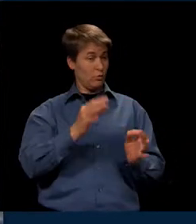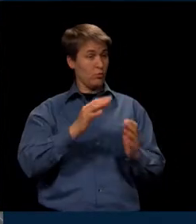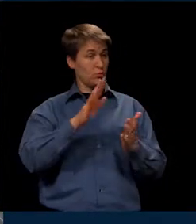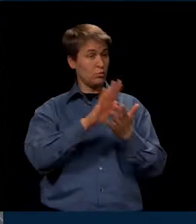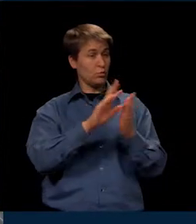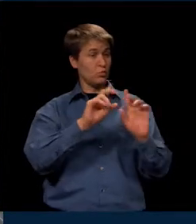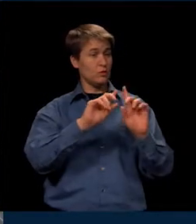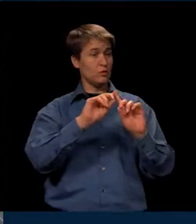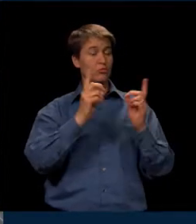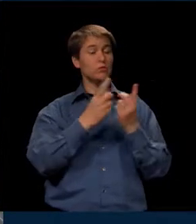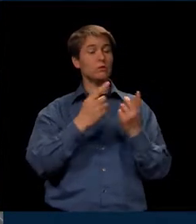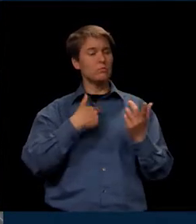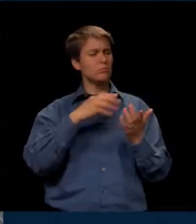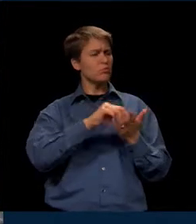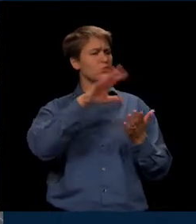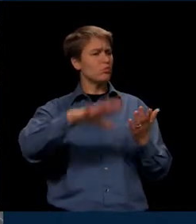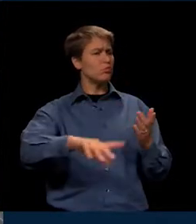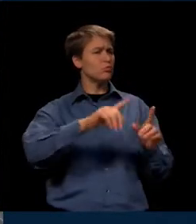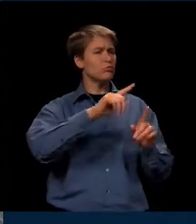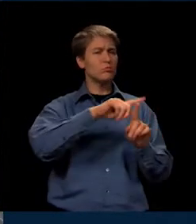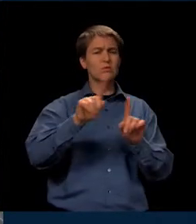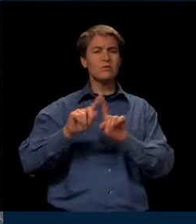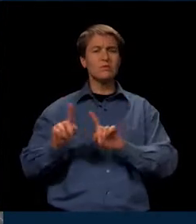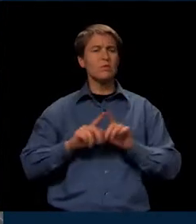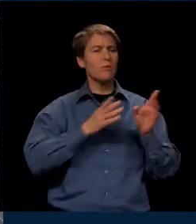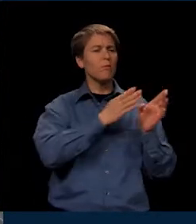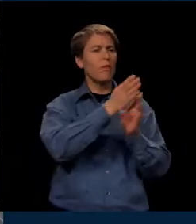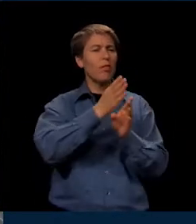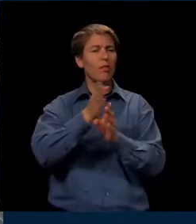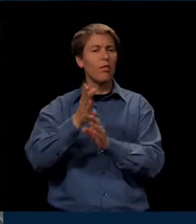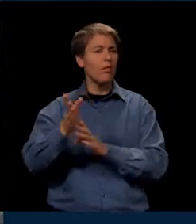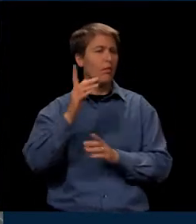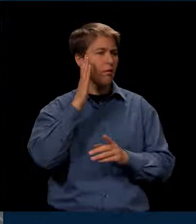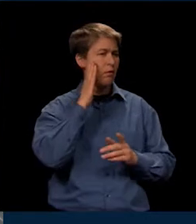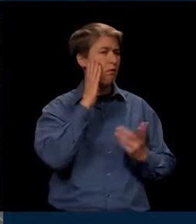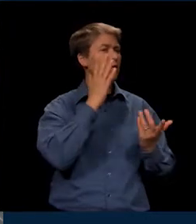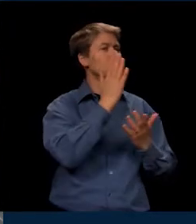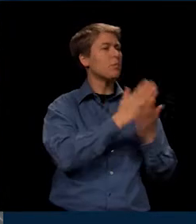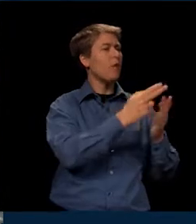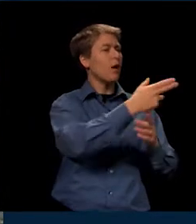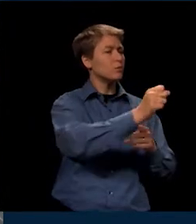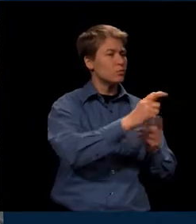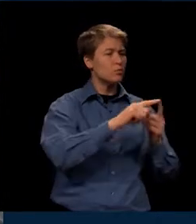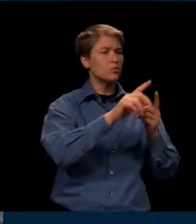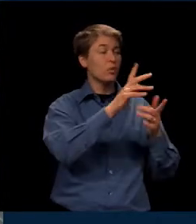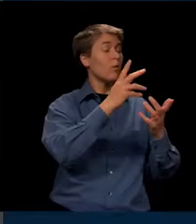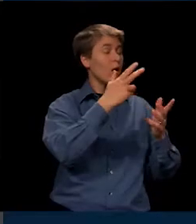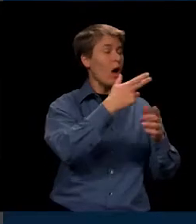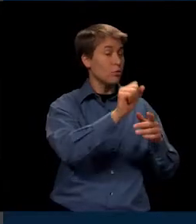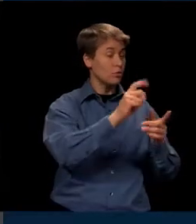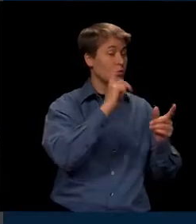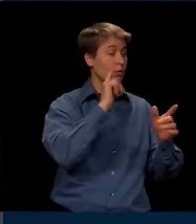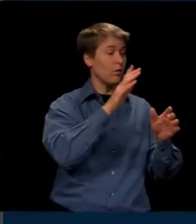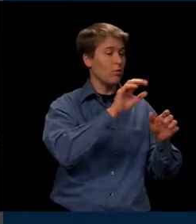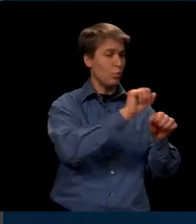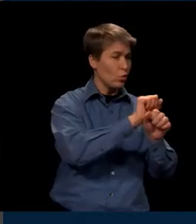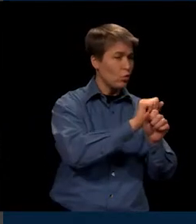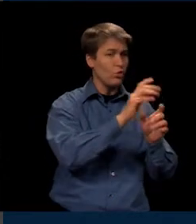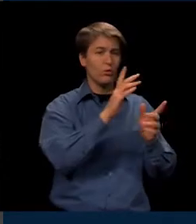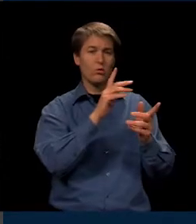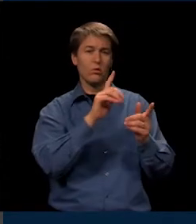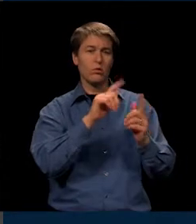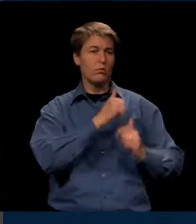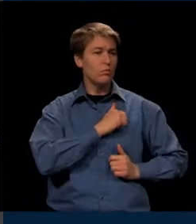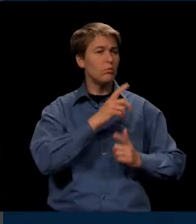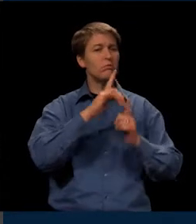different paths as they're going through their high school career and eventually to the post-secondary and their careers. So with that, we also